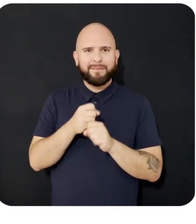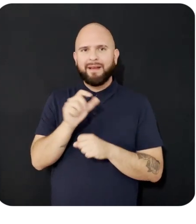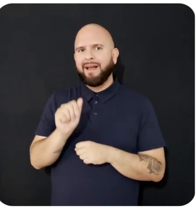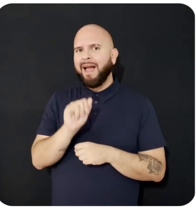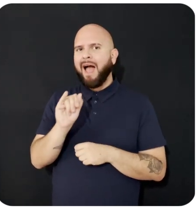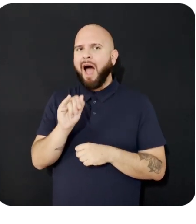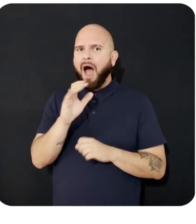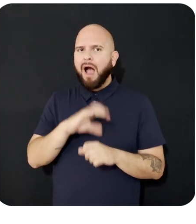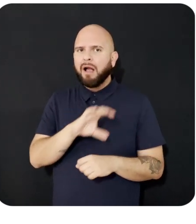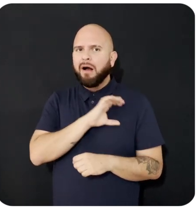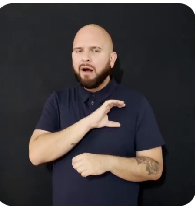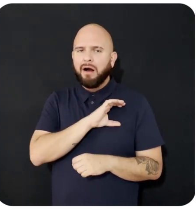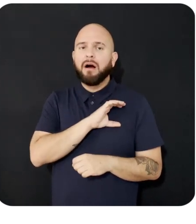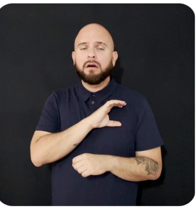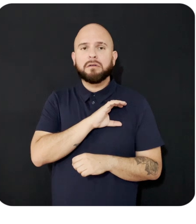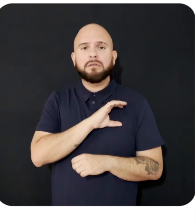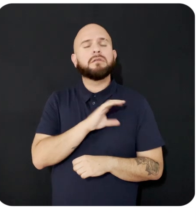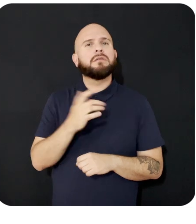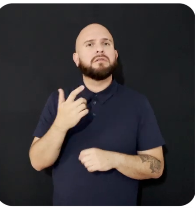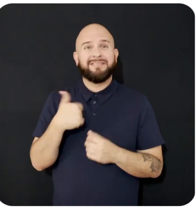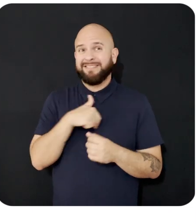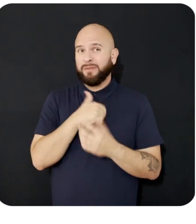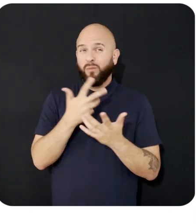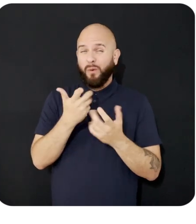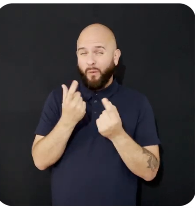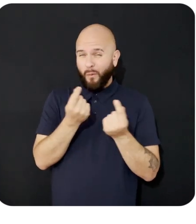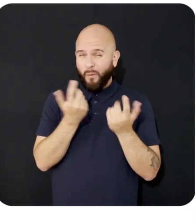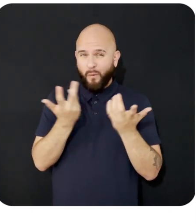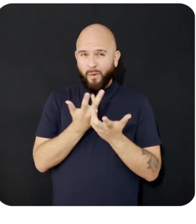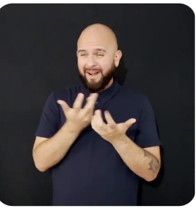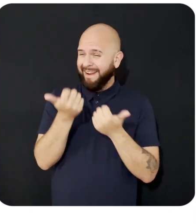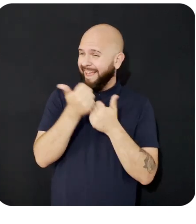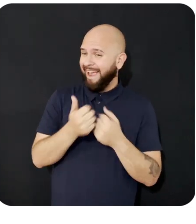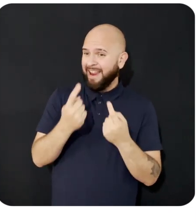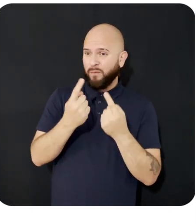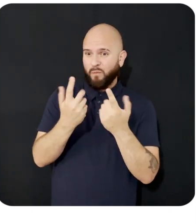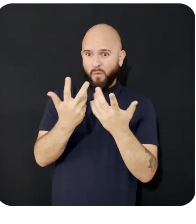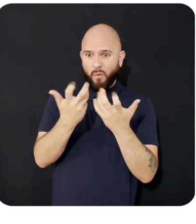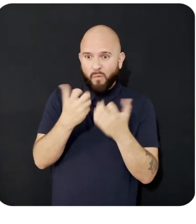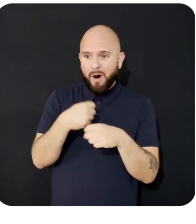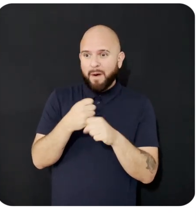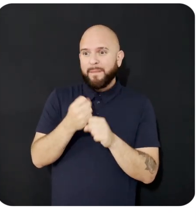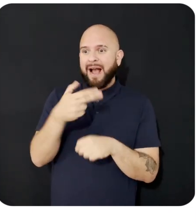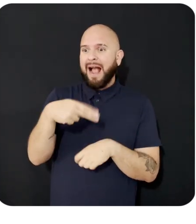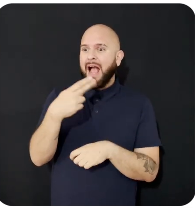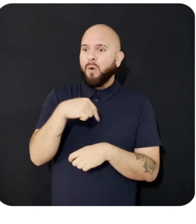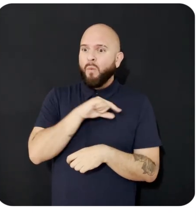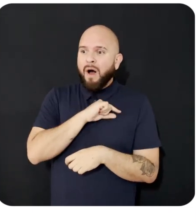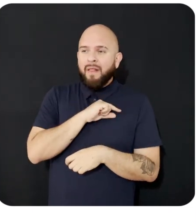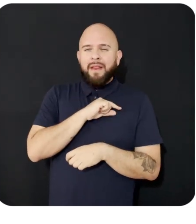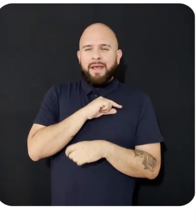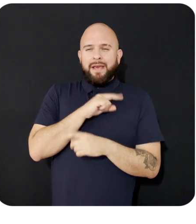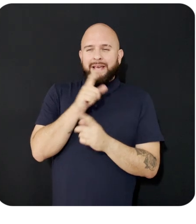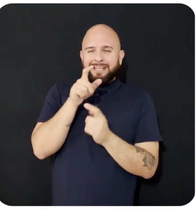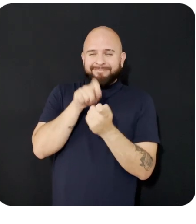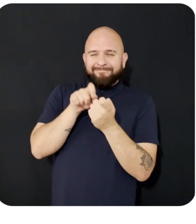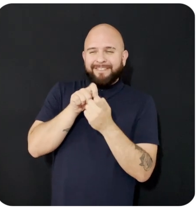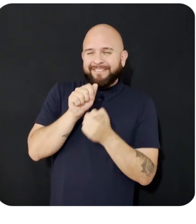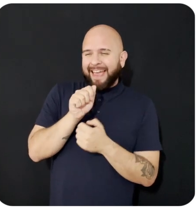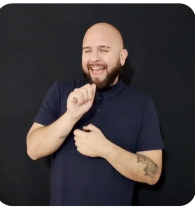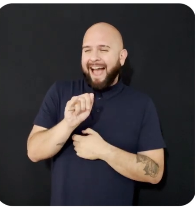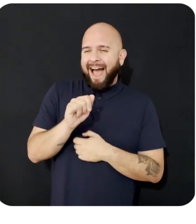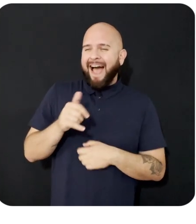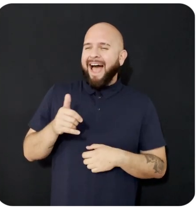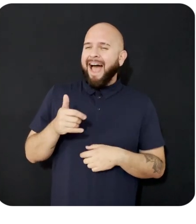We aim to empower anyone to create high-quality, customized AIs in a simple and intuitive way,